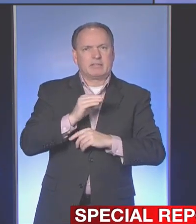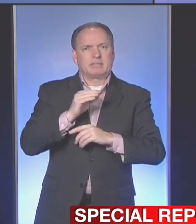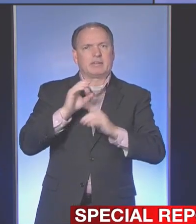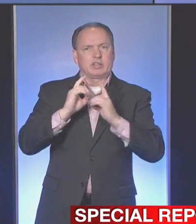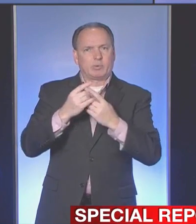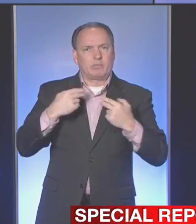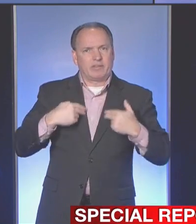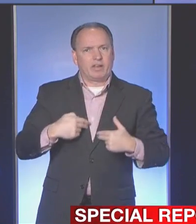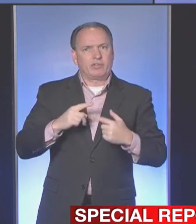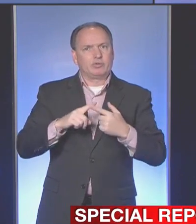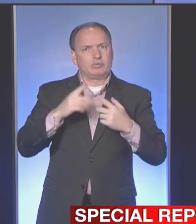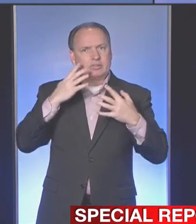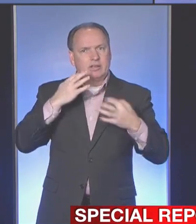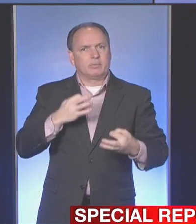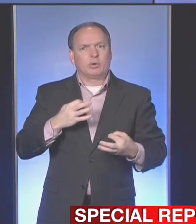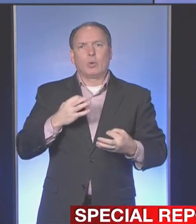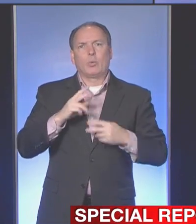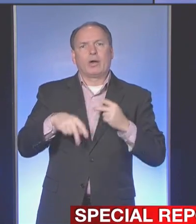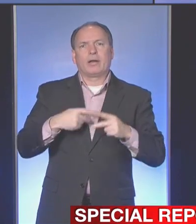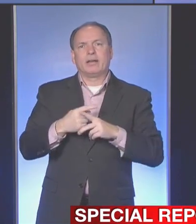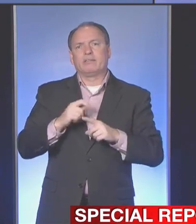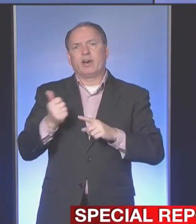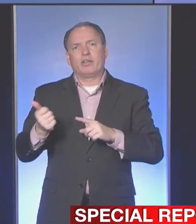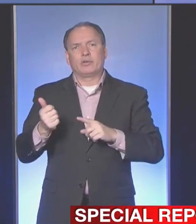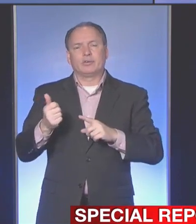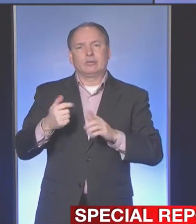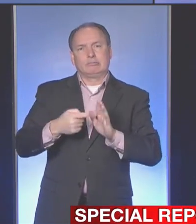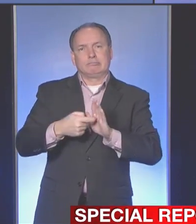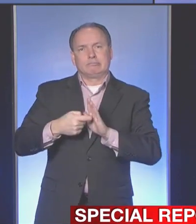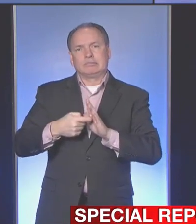of Health to determine what kind of factors we're going to be looking at.